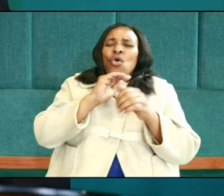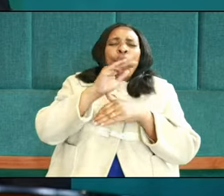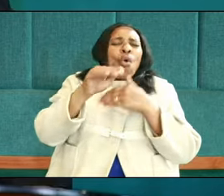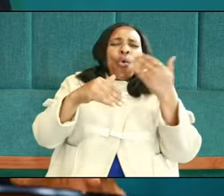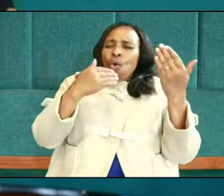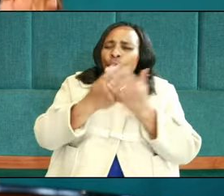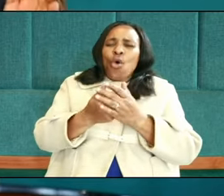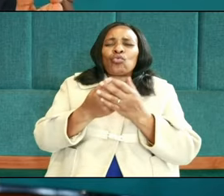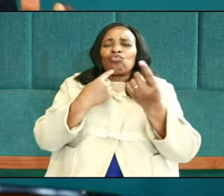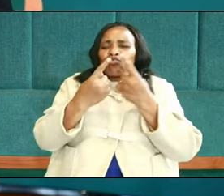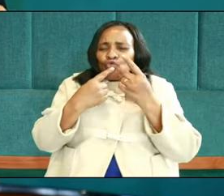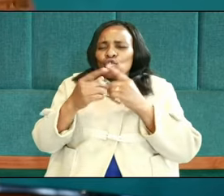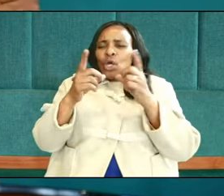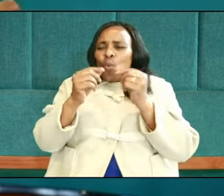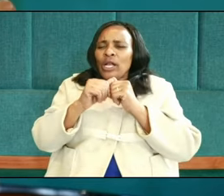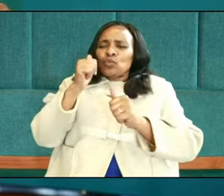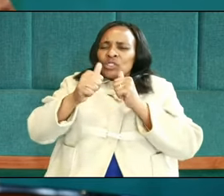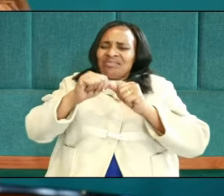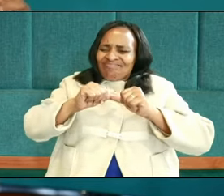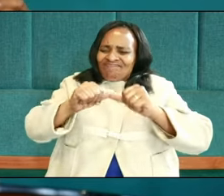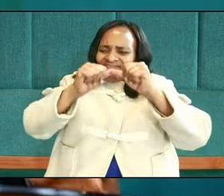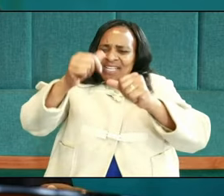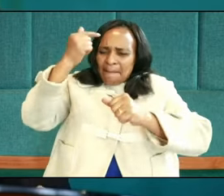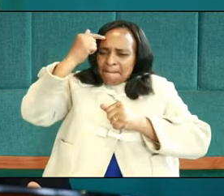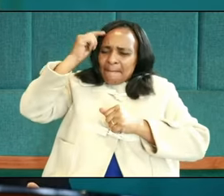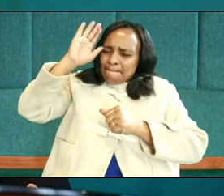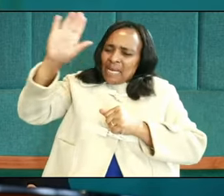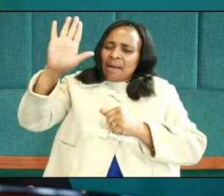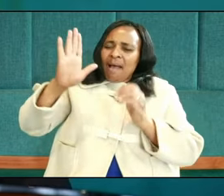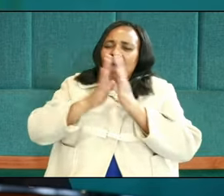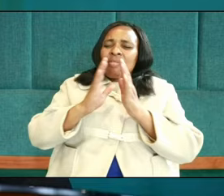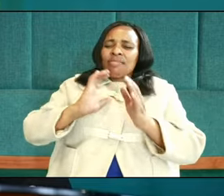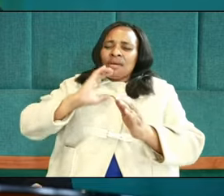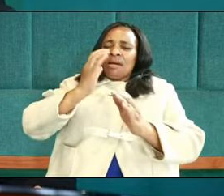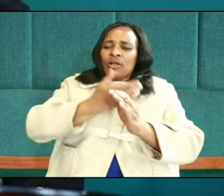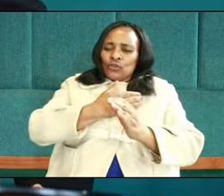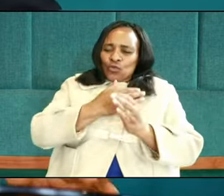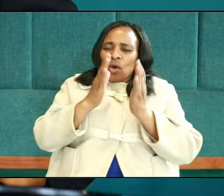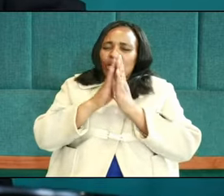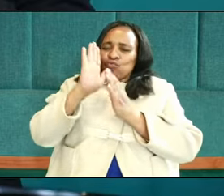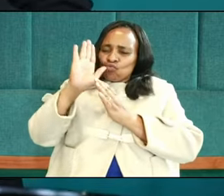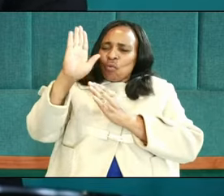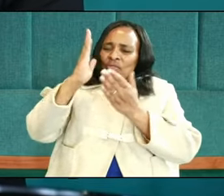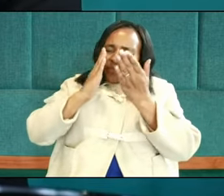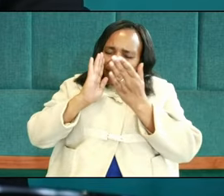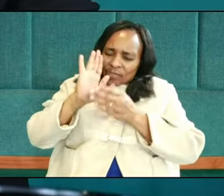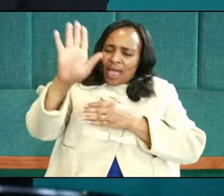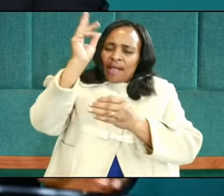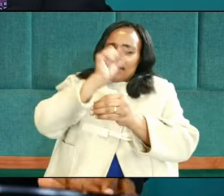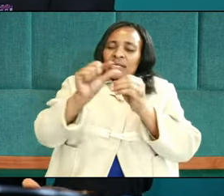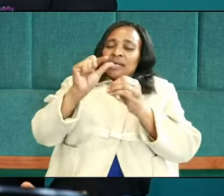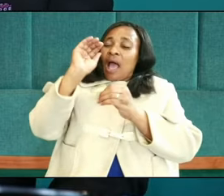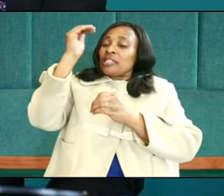words that are consistent with your mind and your counsel. By your grace, what we ask